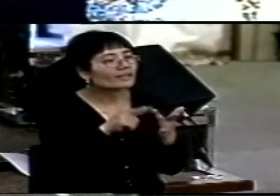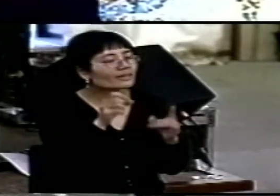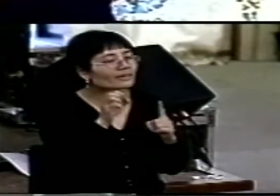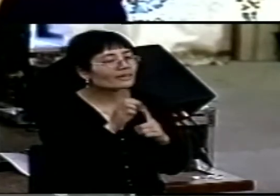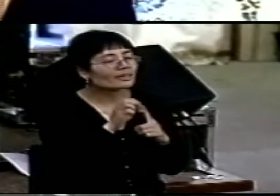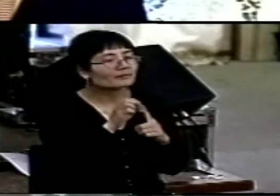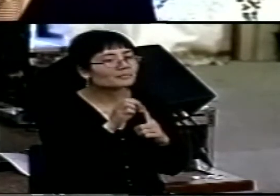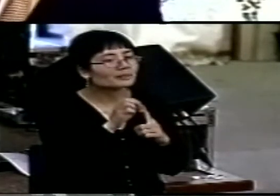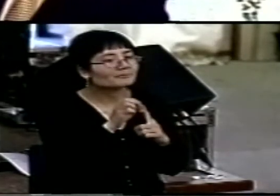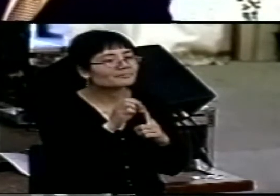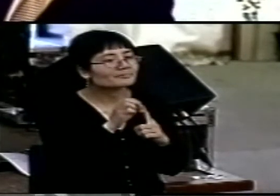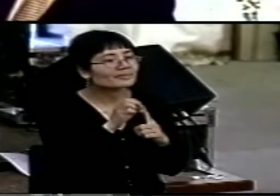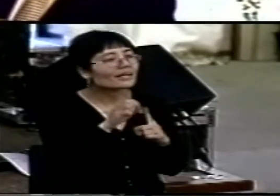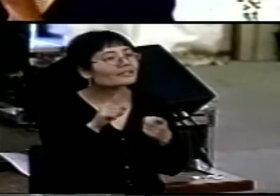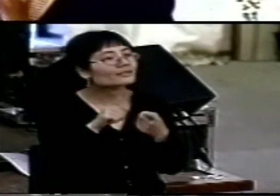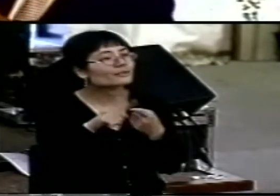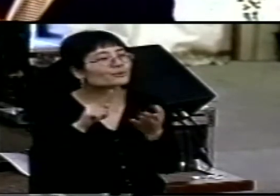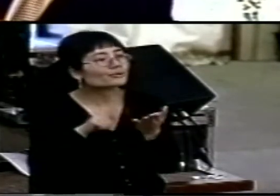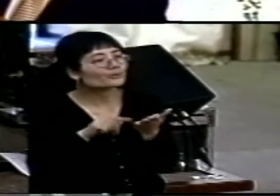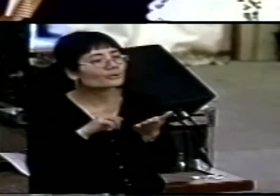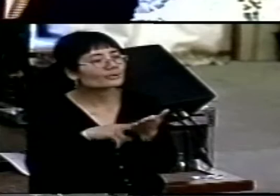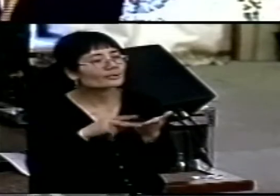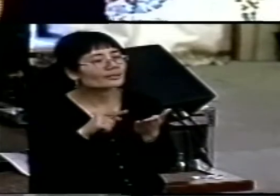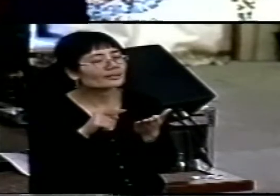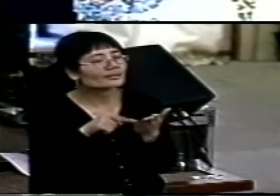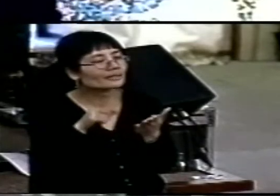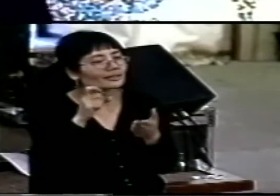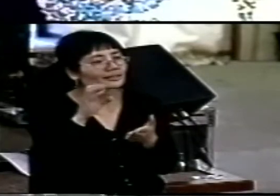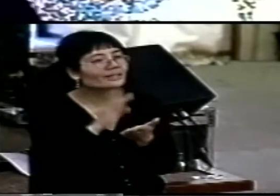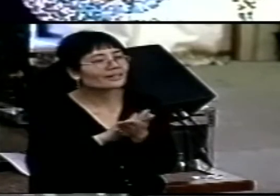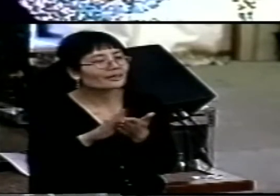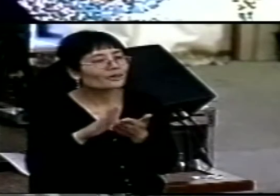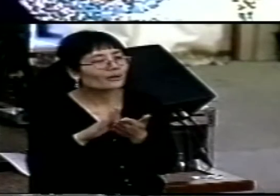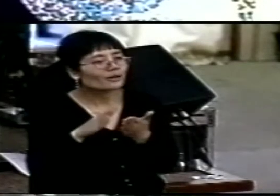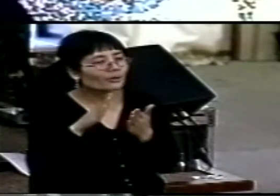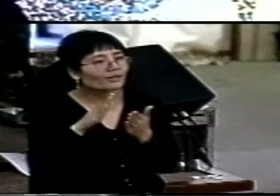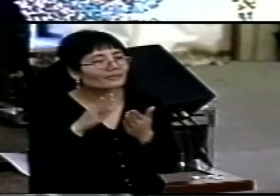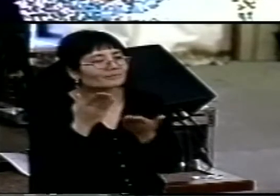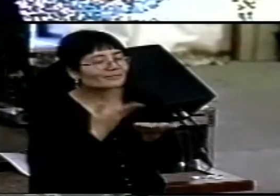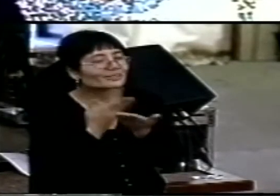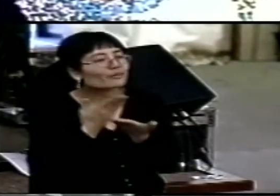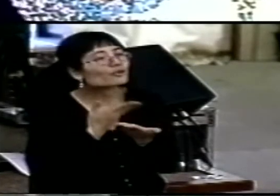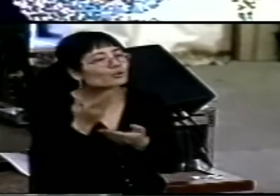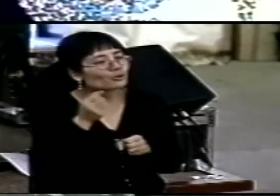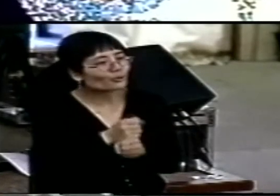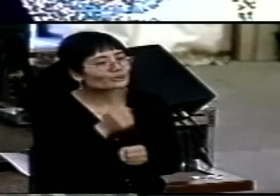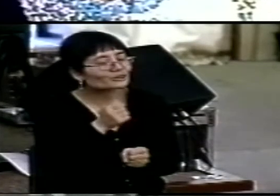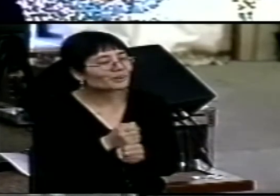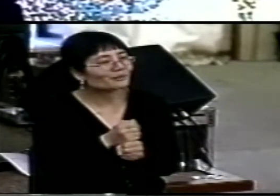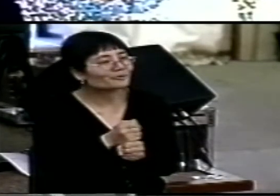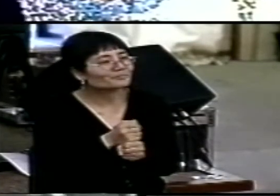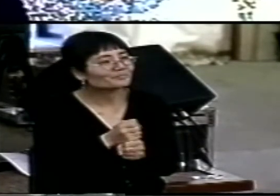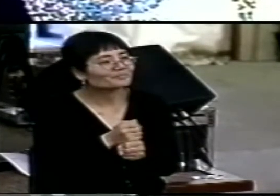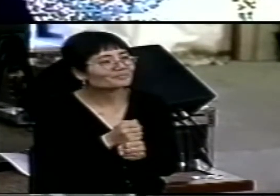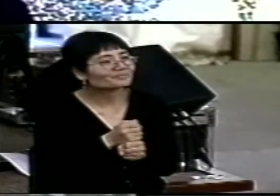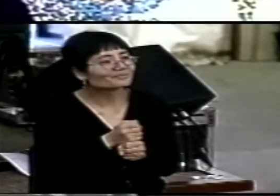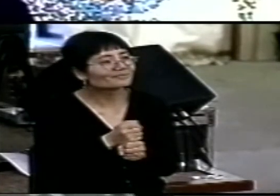talking with Ian Coffey. That took a little while, didn't it, that one? I was talking with Ian Coffey